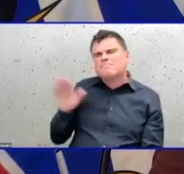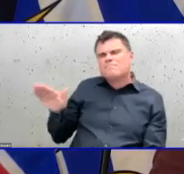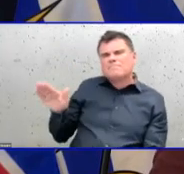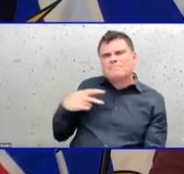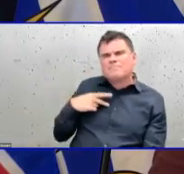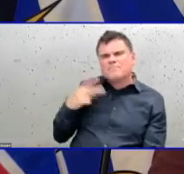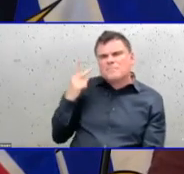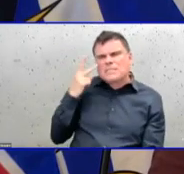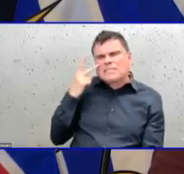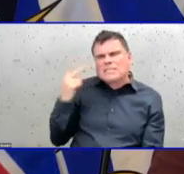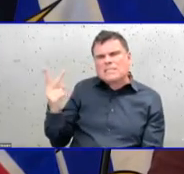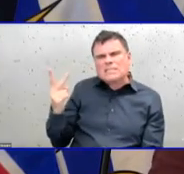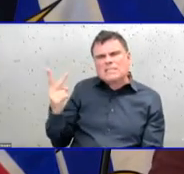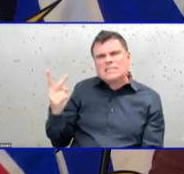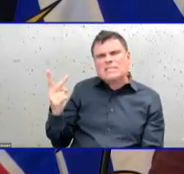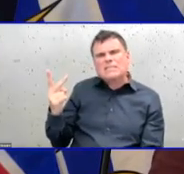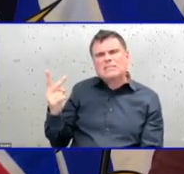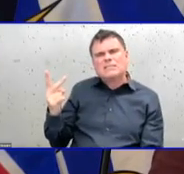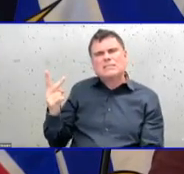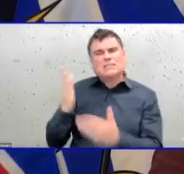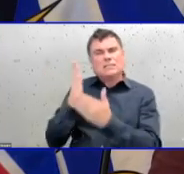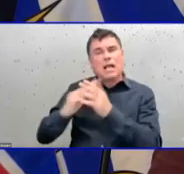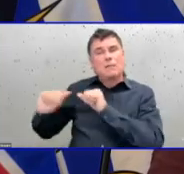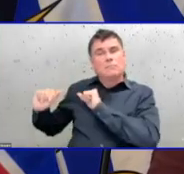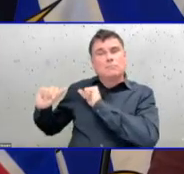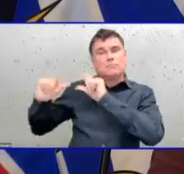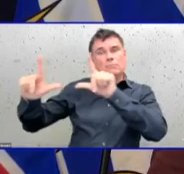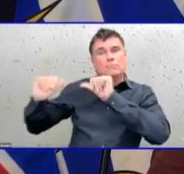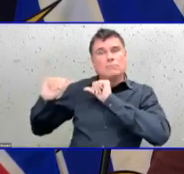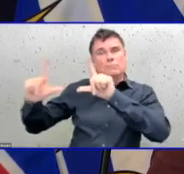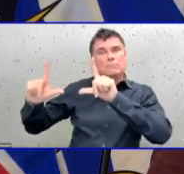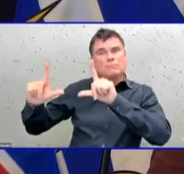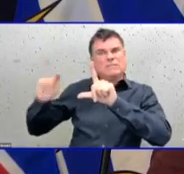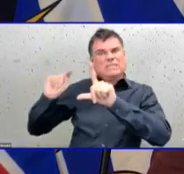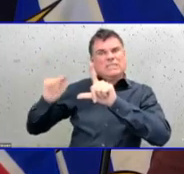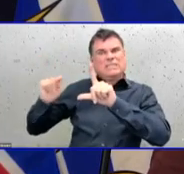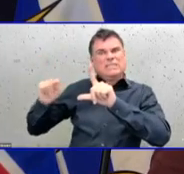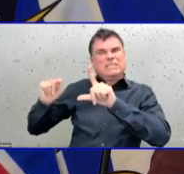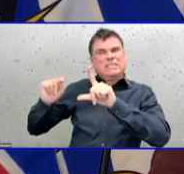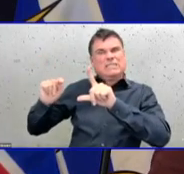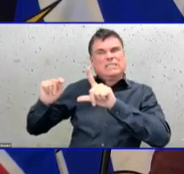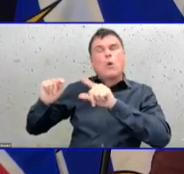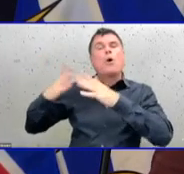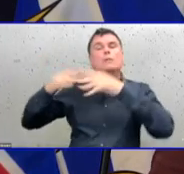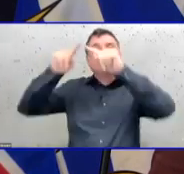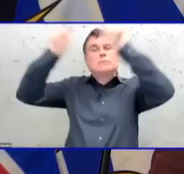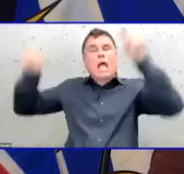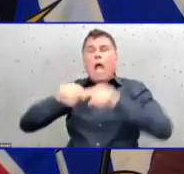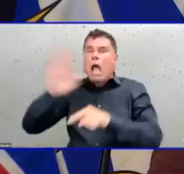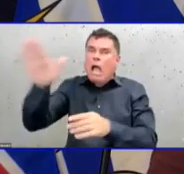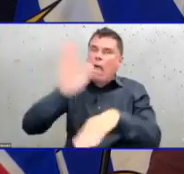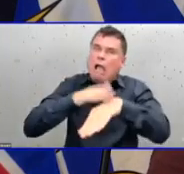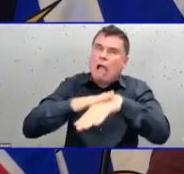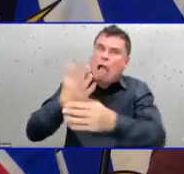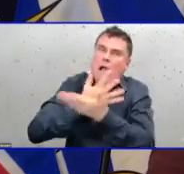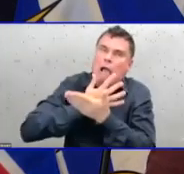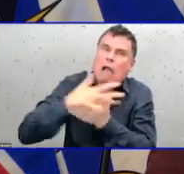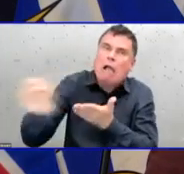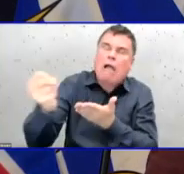out of flu shots, sorry out of flu shots. Any concern there that there aren't enough flu shots out there for everyone who needs them?